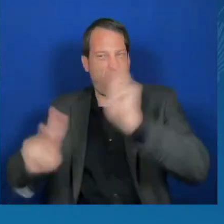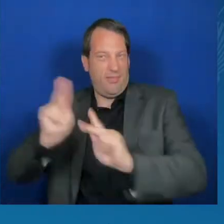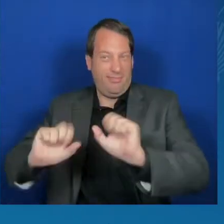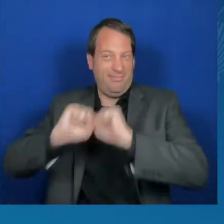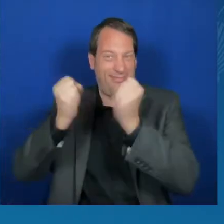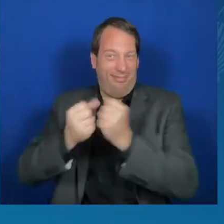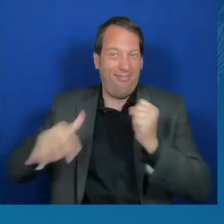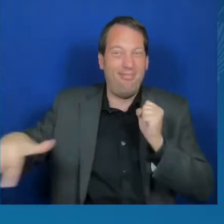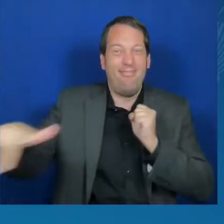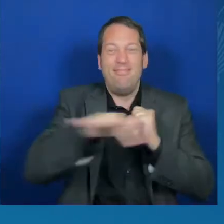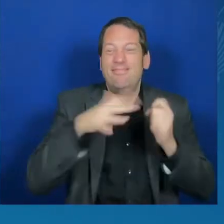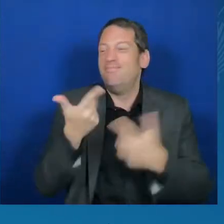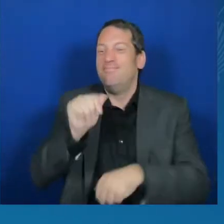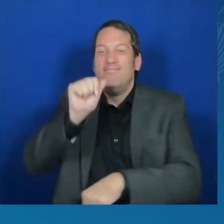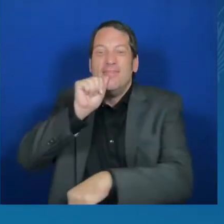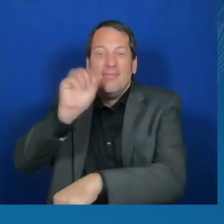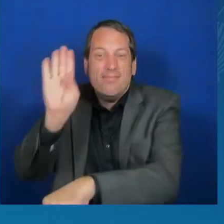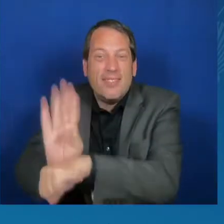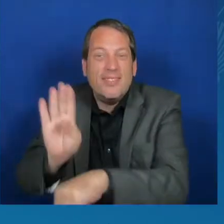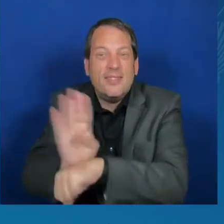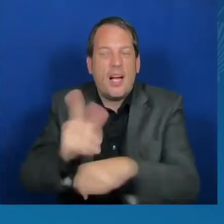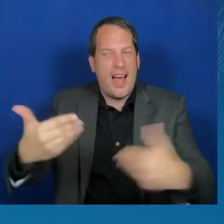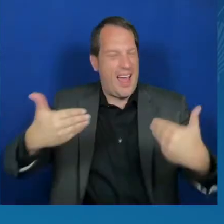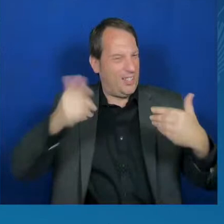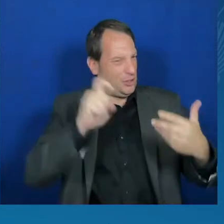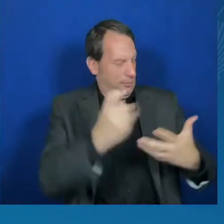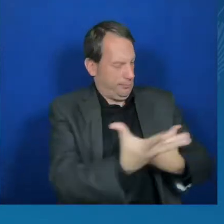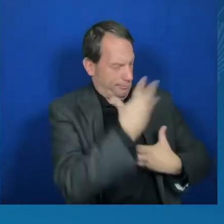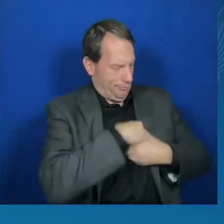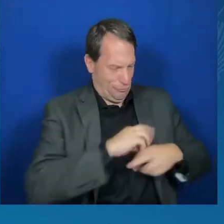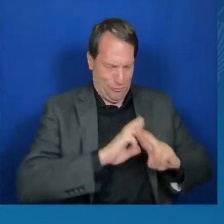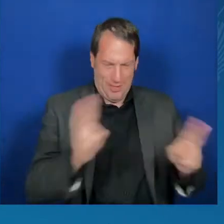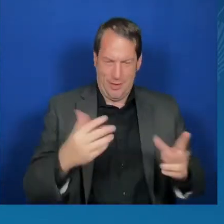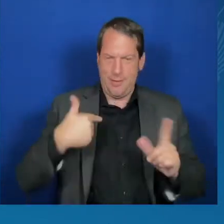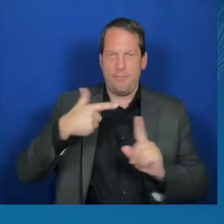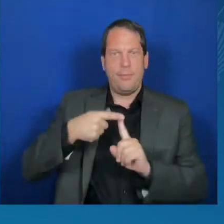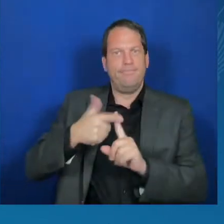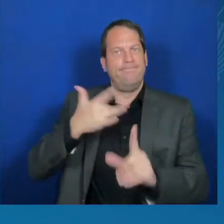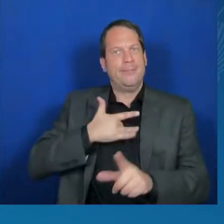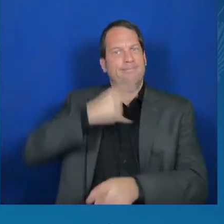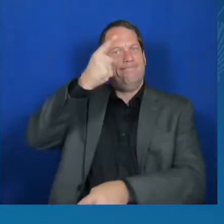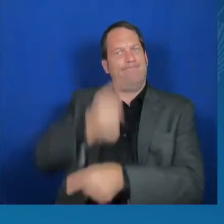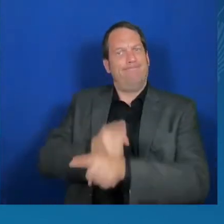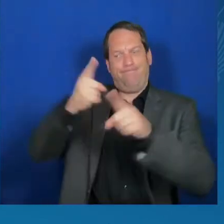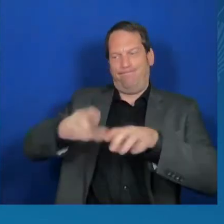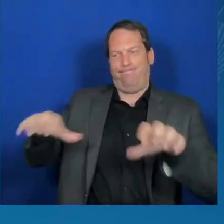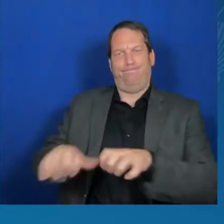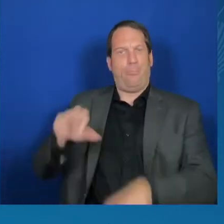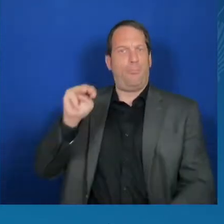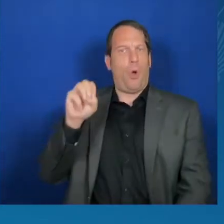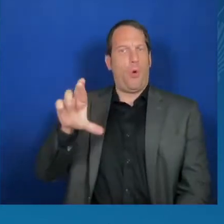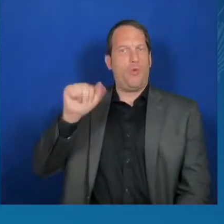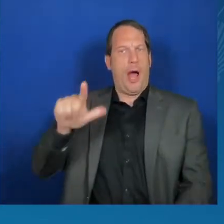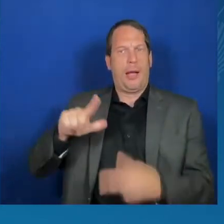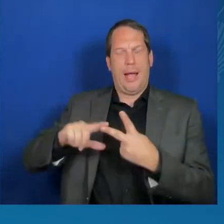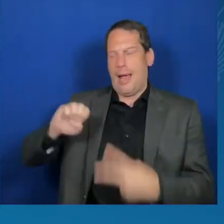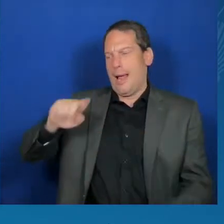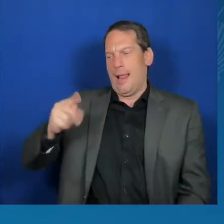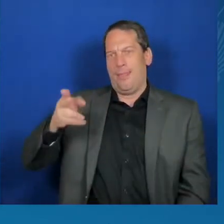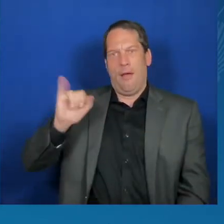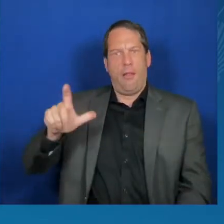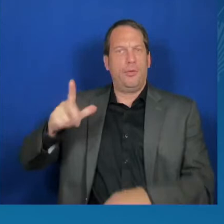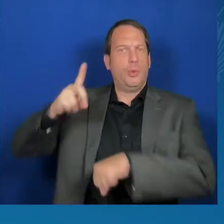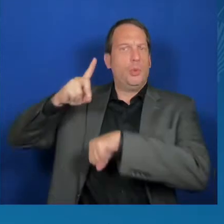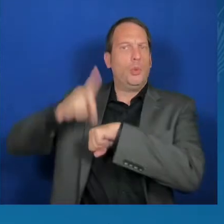to make sure that AI is adopted and advanced in a way that protects the public from potential